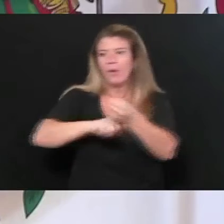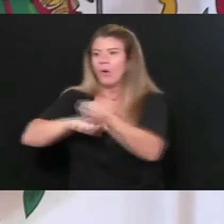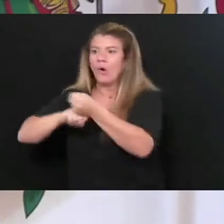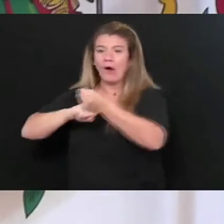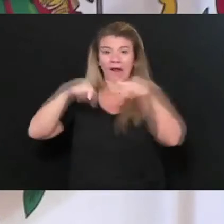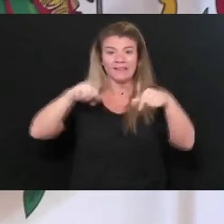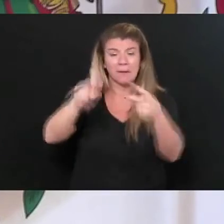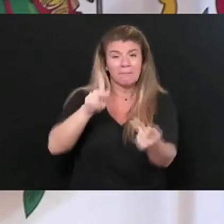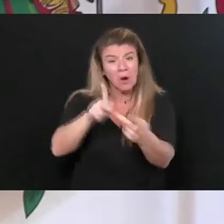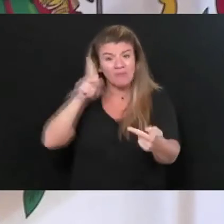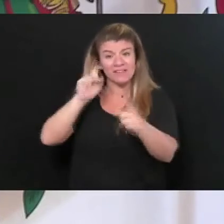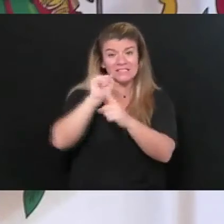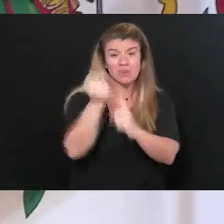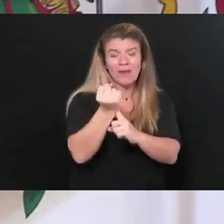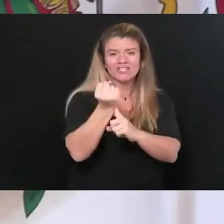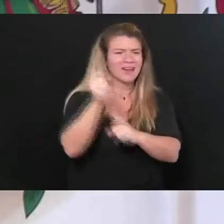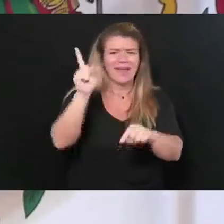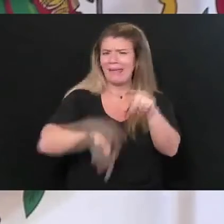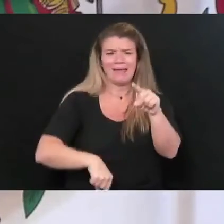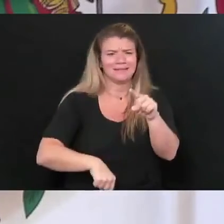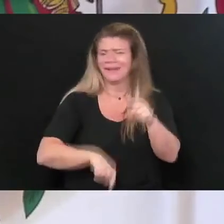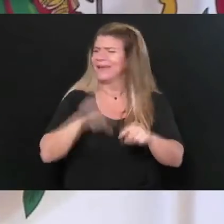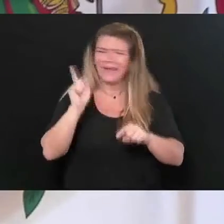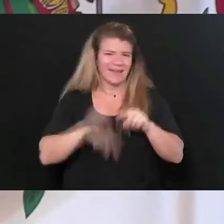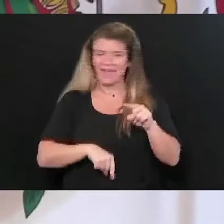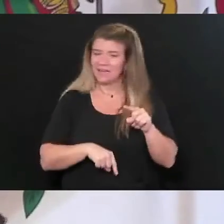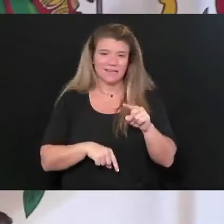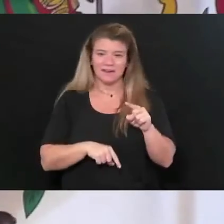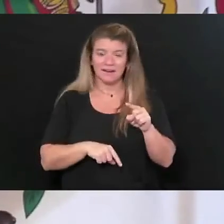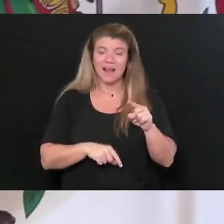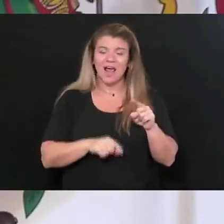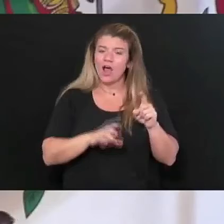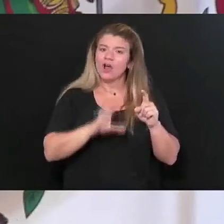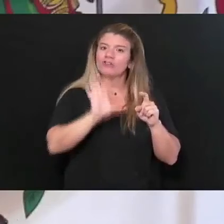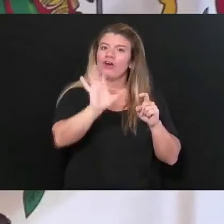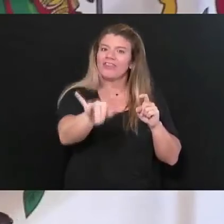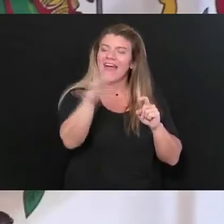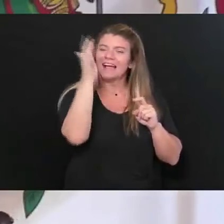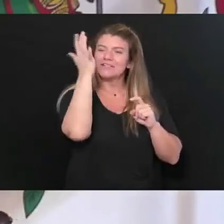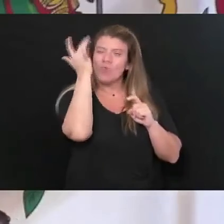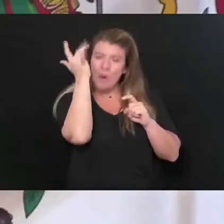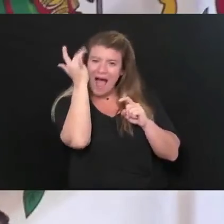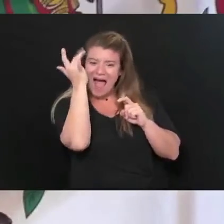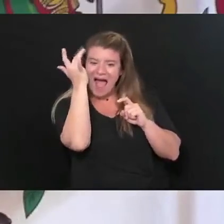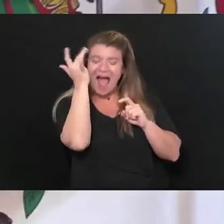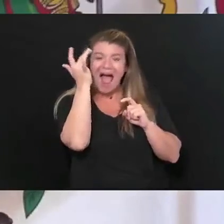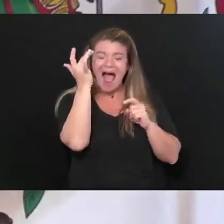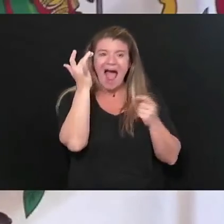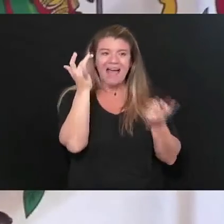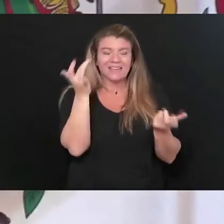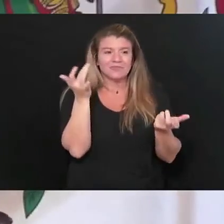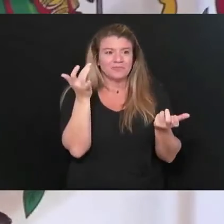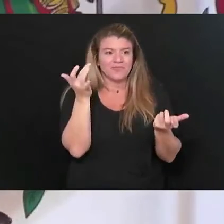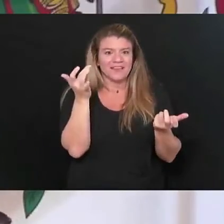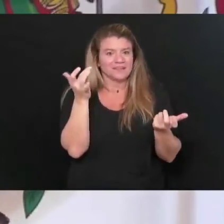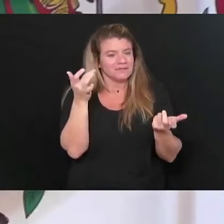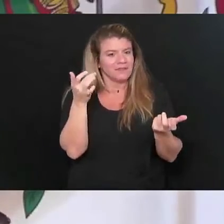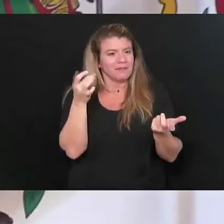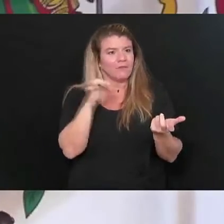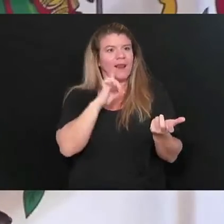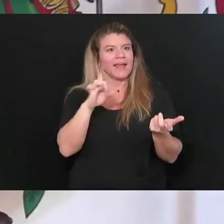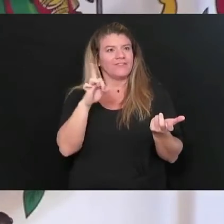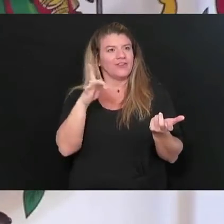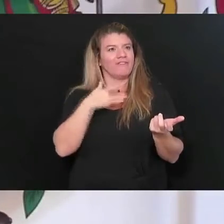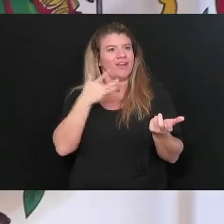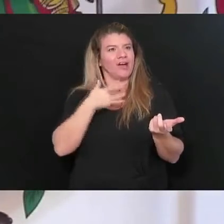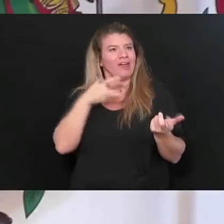It won't be. It just won't be. That's why in so many ways we're America. I mean, really and